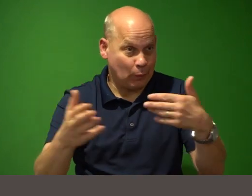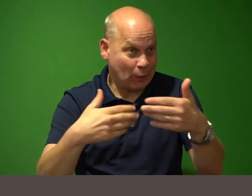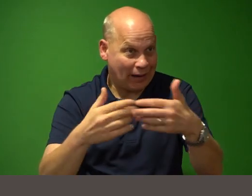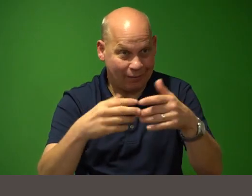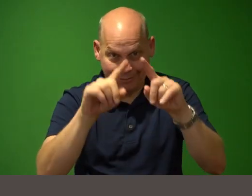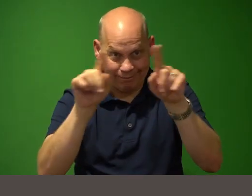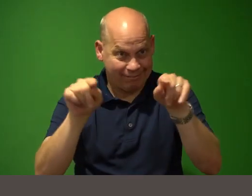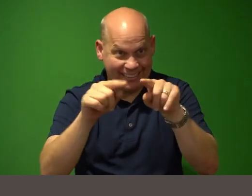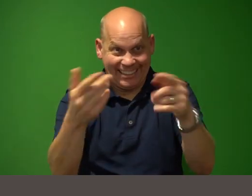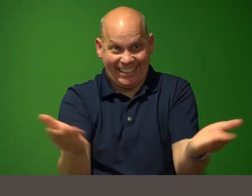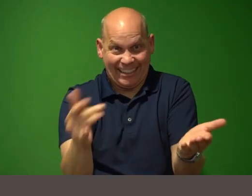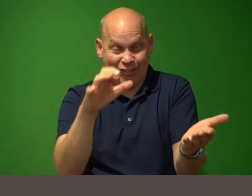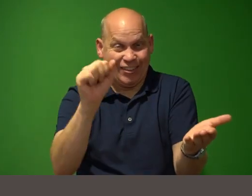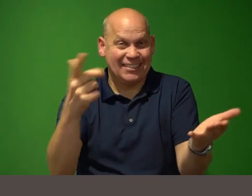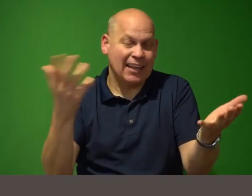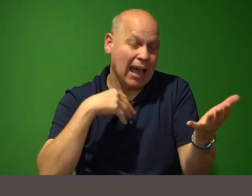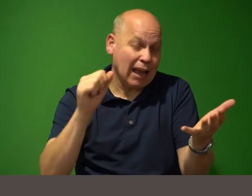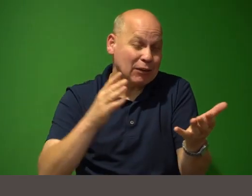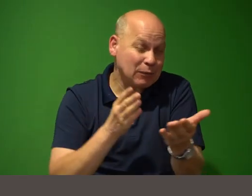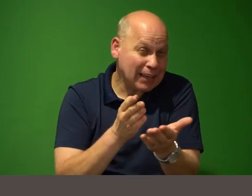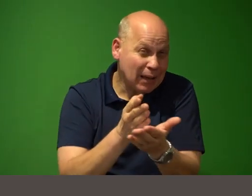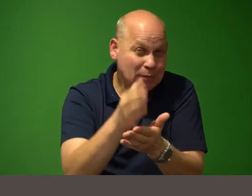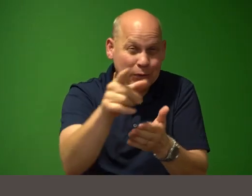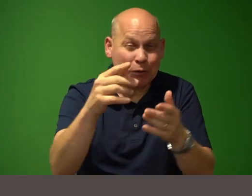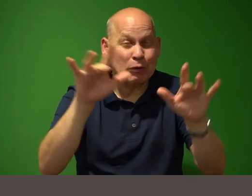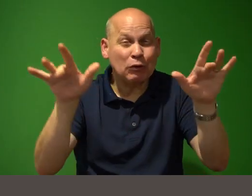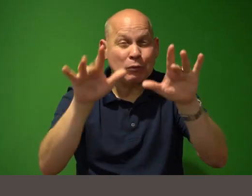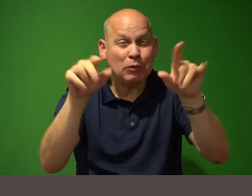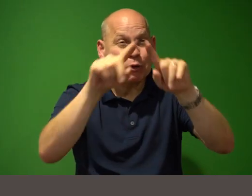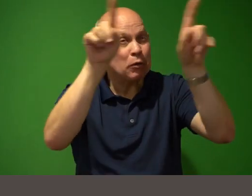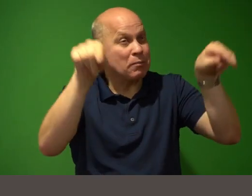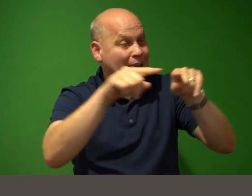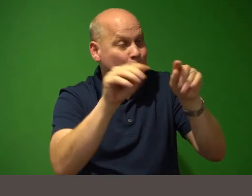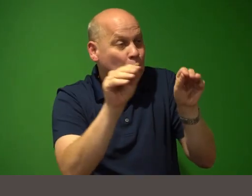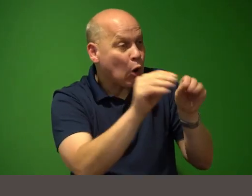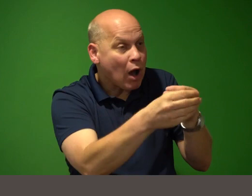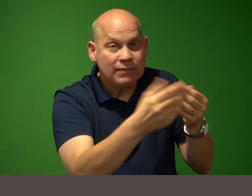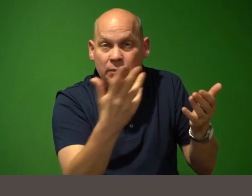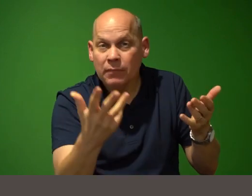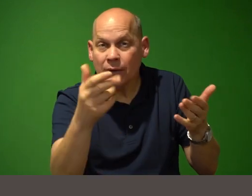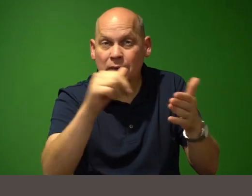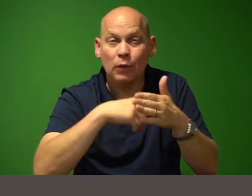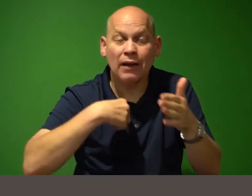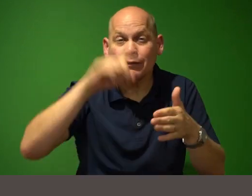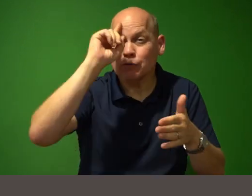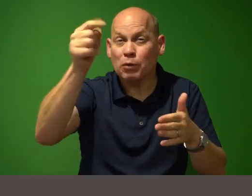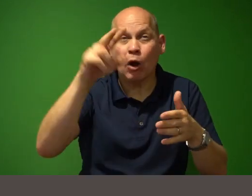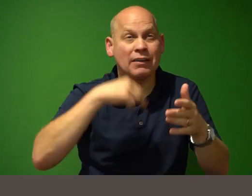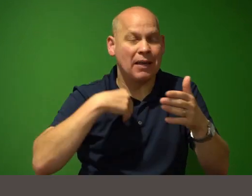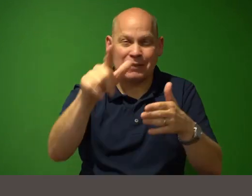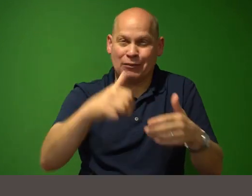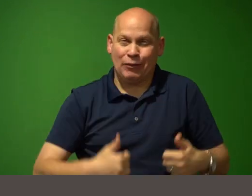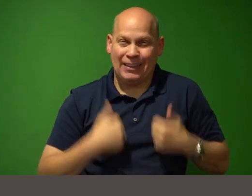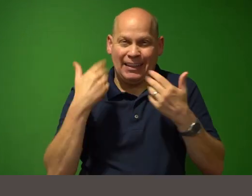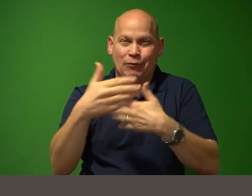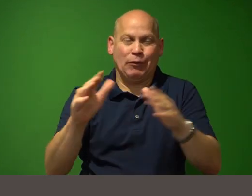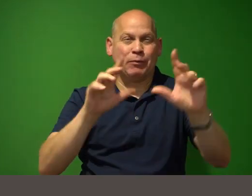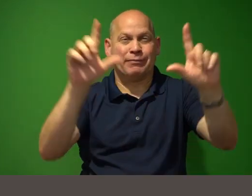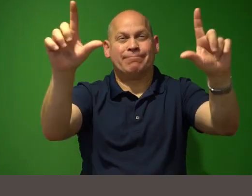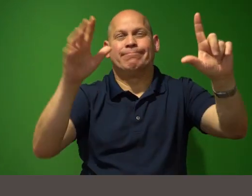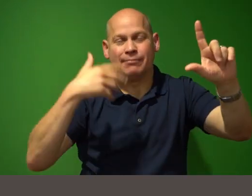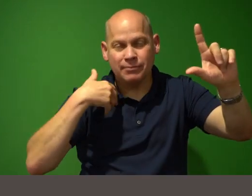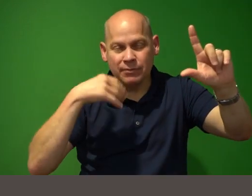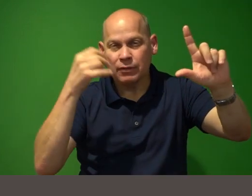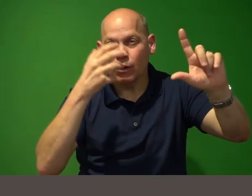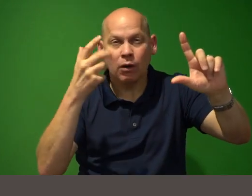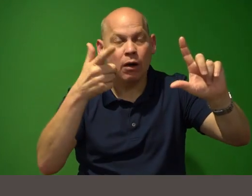coming through your computer monitor in your office or maybe if you have a smart tv i'm in your living room or if you have a mobile maybe